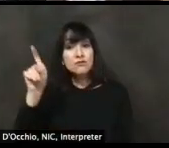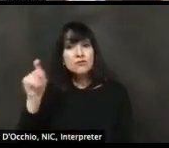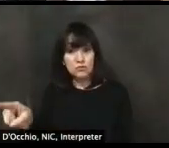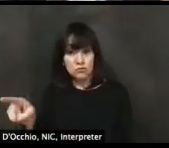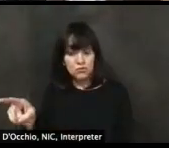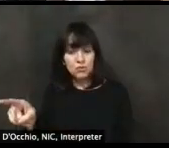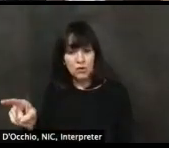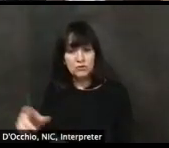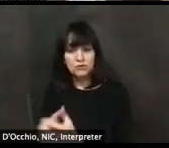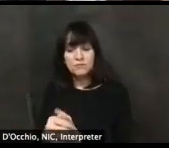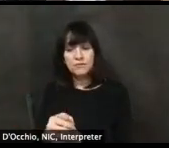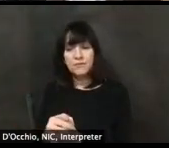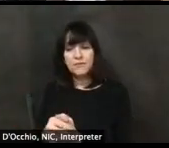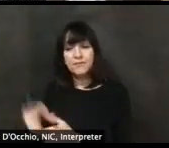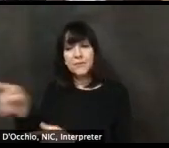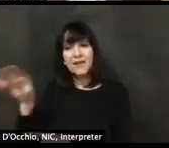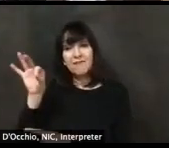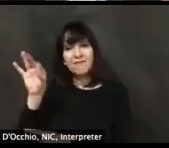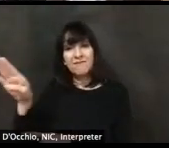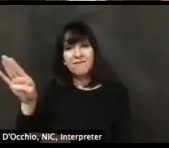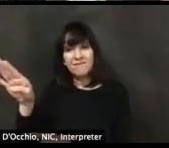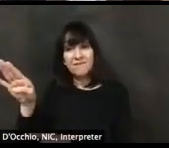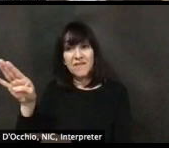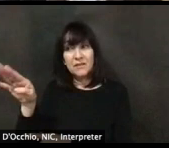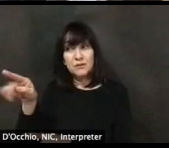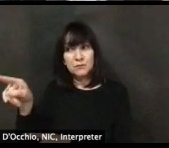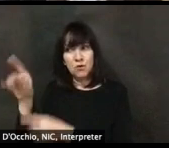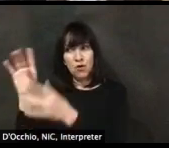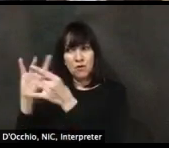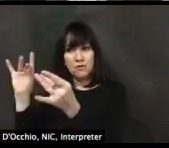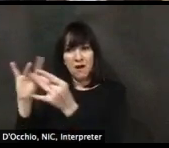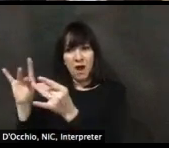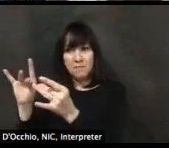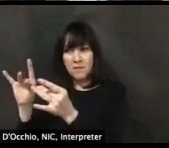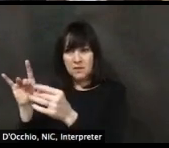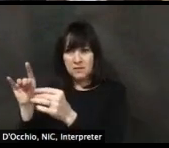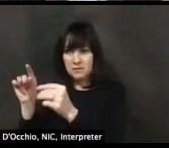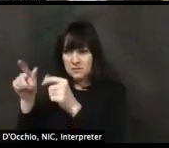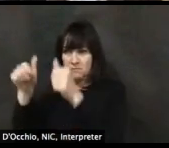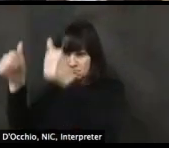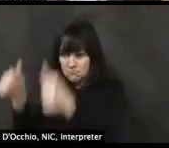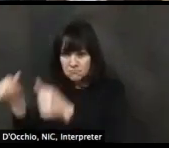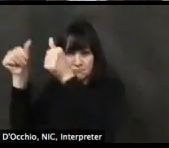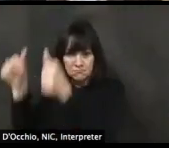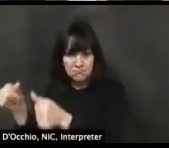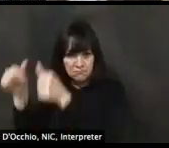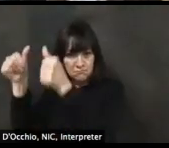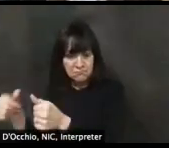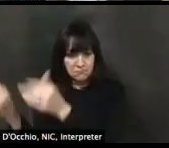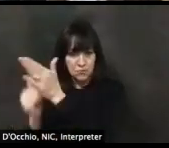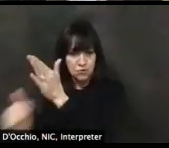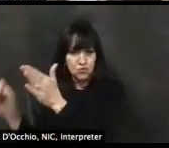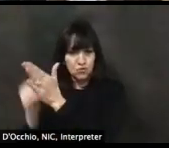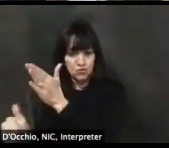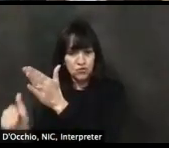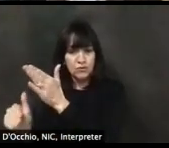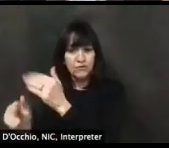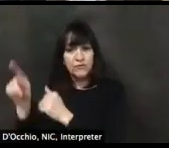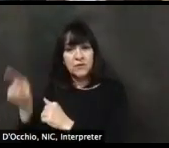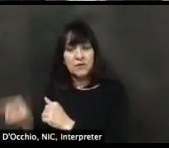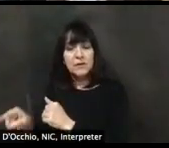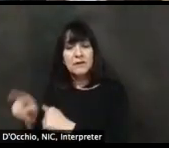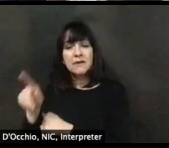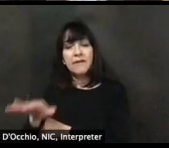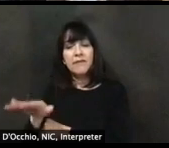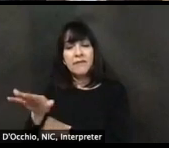Nikki in the Facebook comments is, is very persistent and wants us to address, uh, the government overstep and overreach and